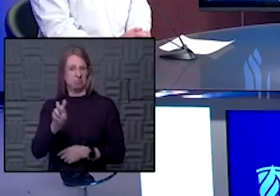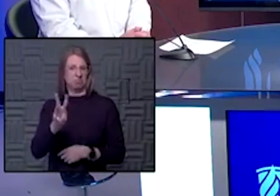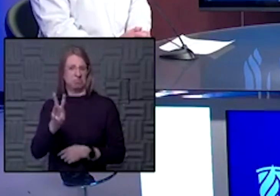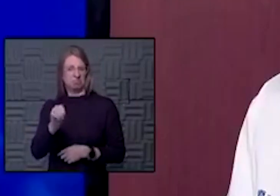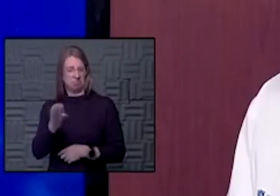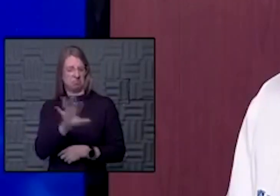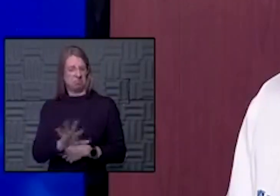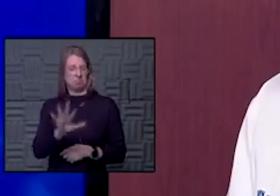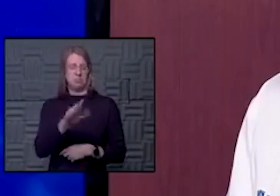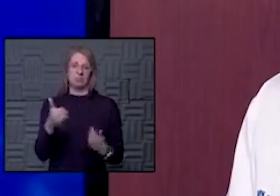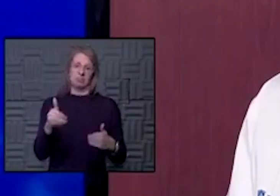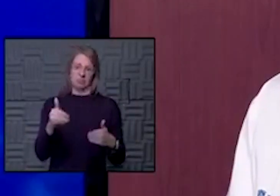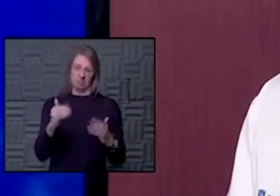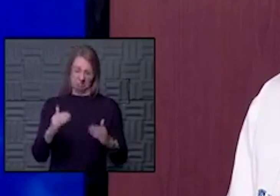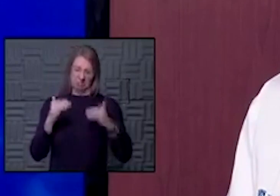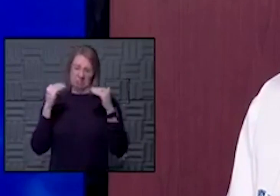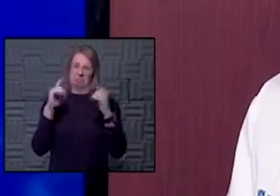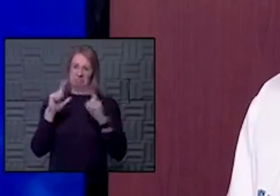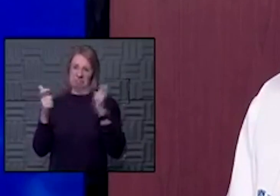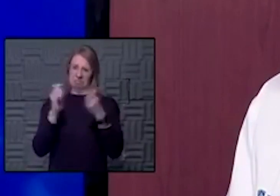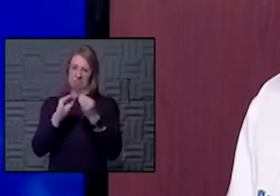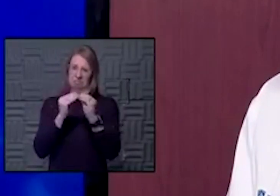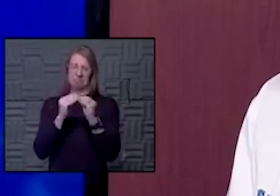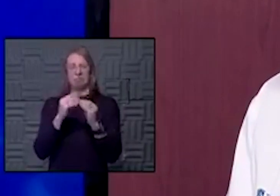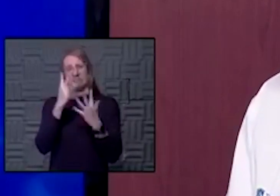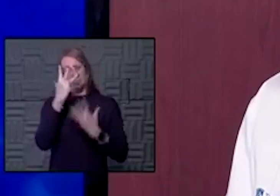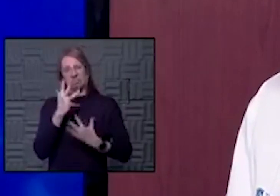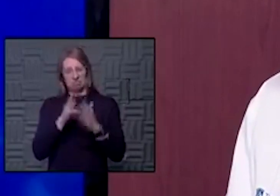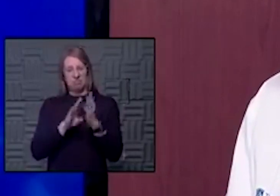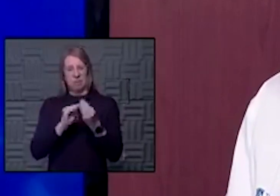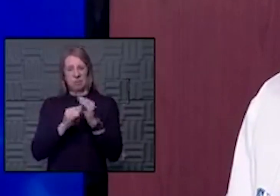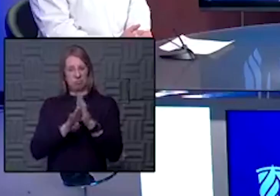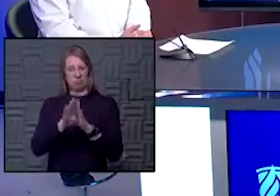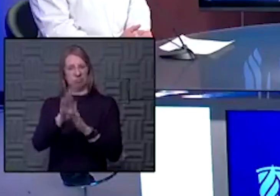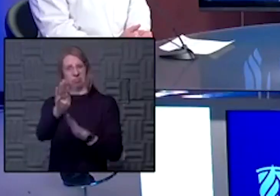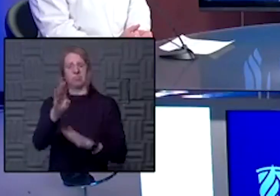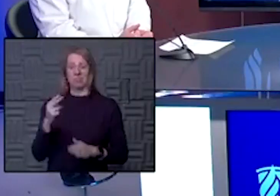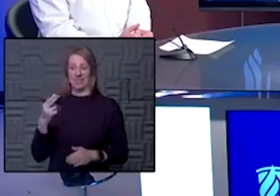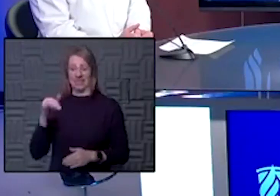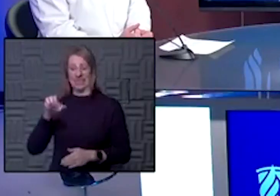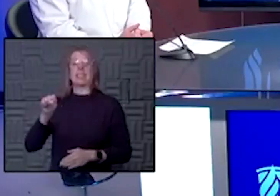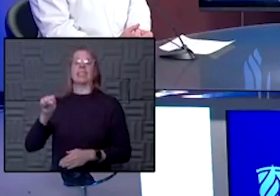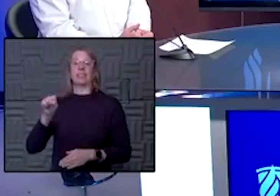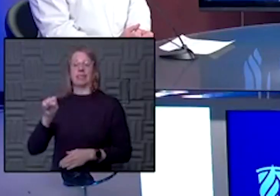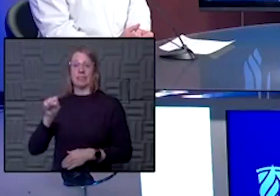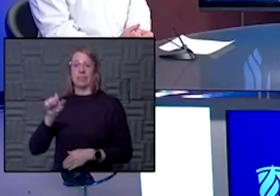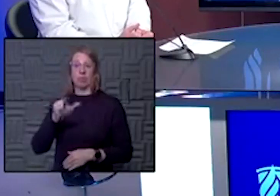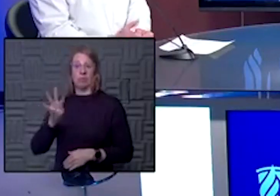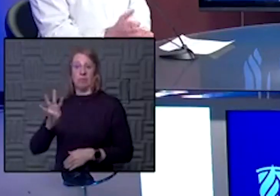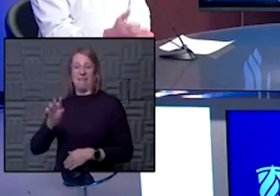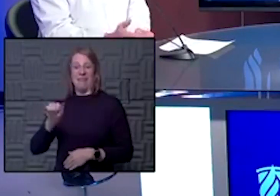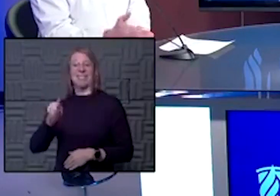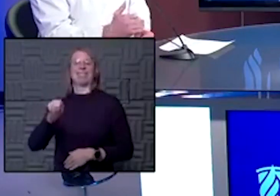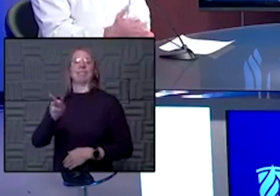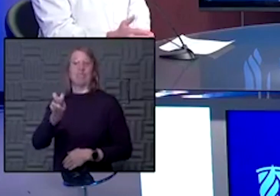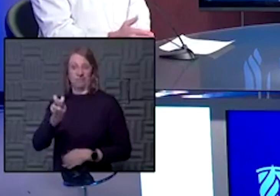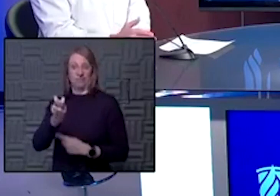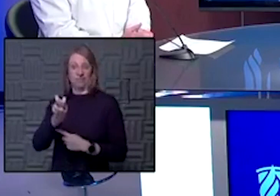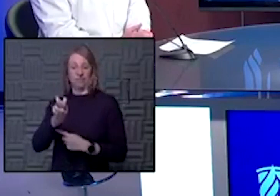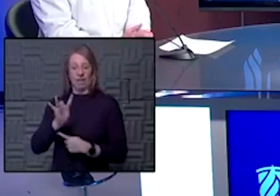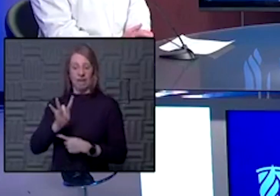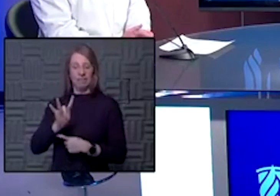a big number and unfortunately we're seeing it continue to rise. Yep. And Hays is at 24 actives and eight